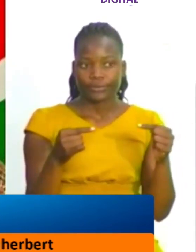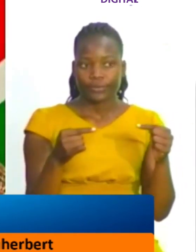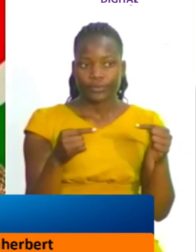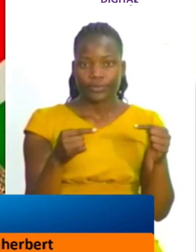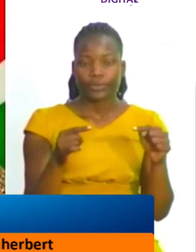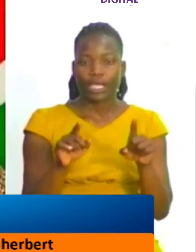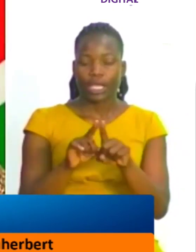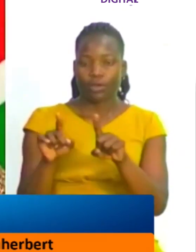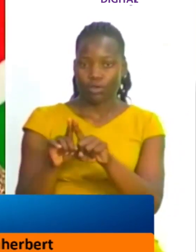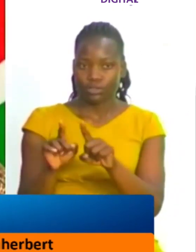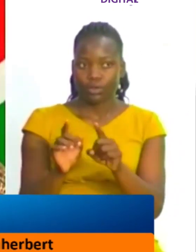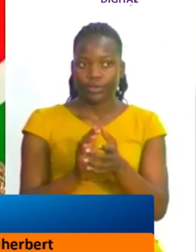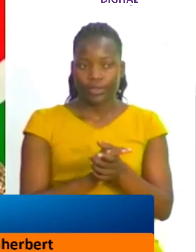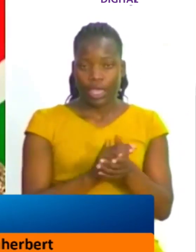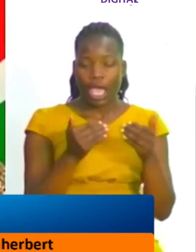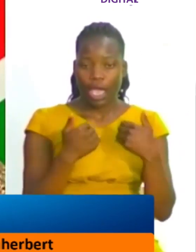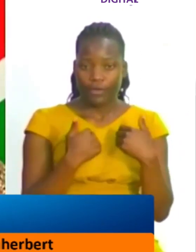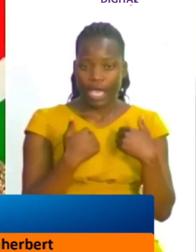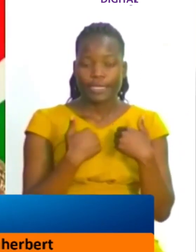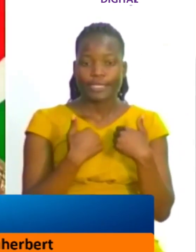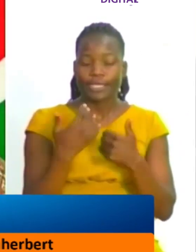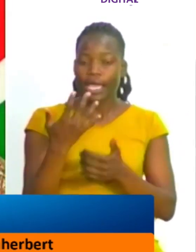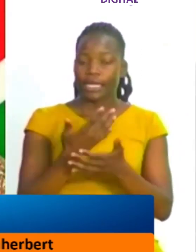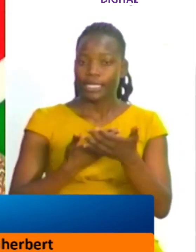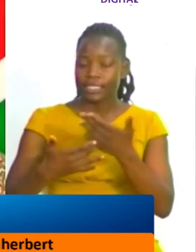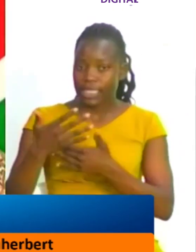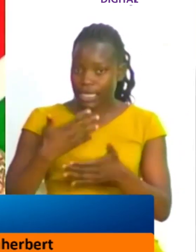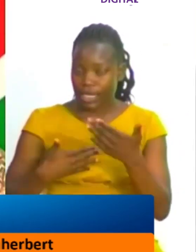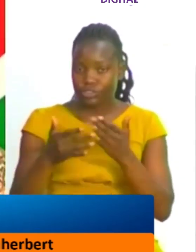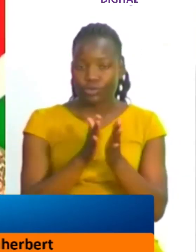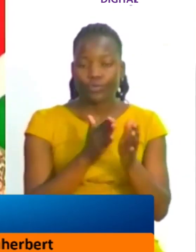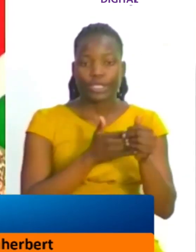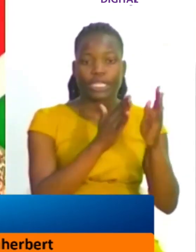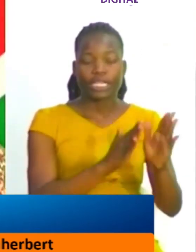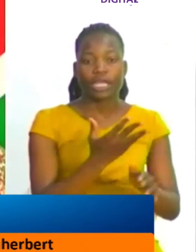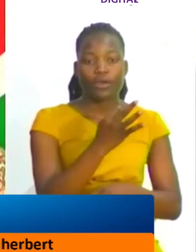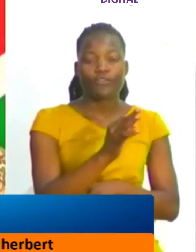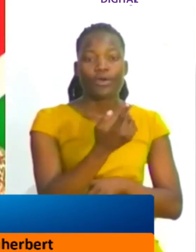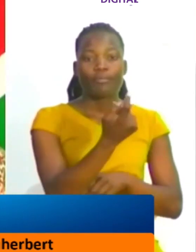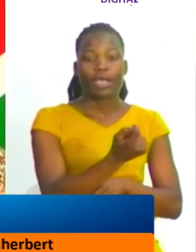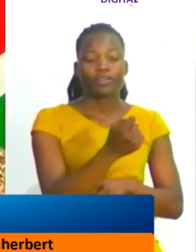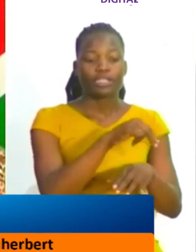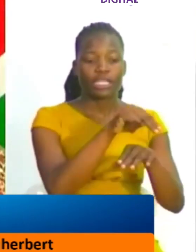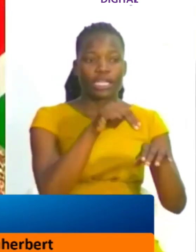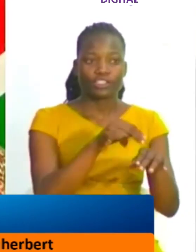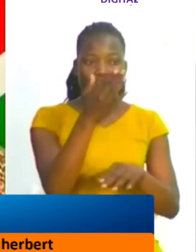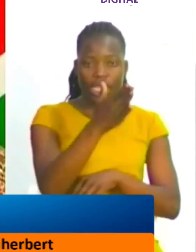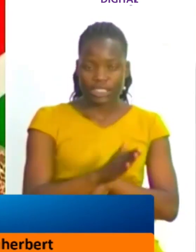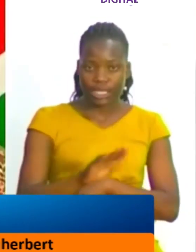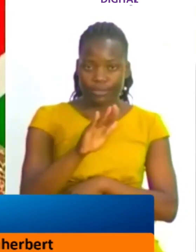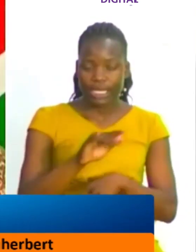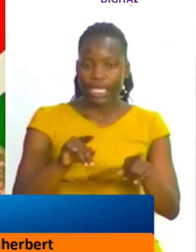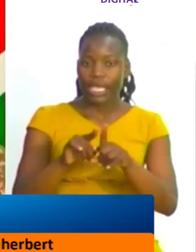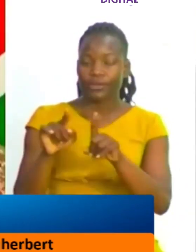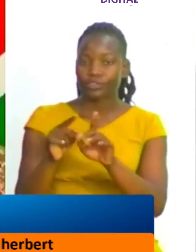i've had a brief engagement uh with the leader of minority in the national assembly and he